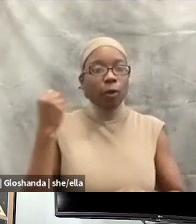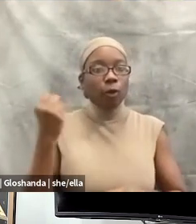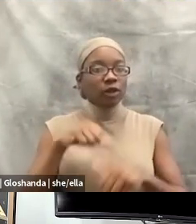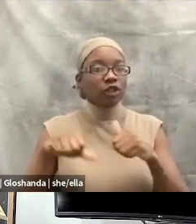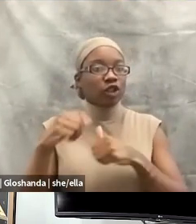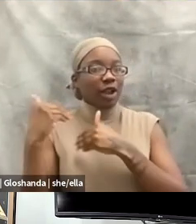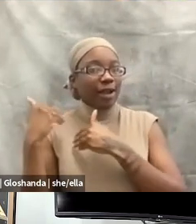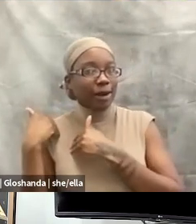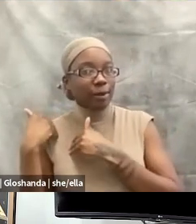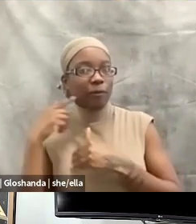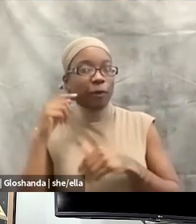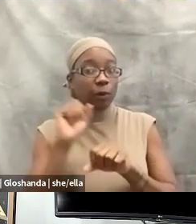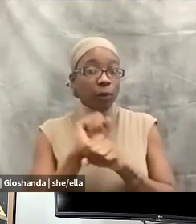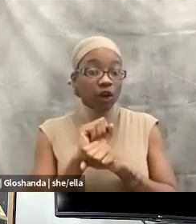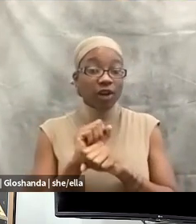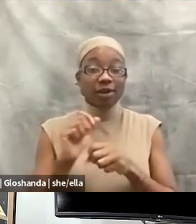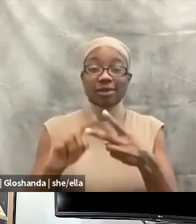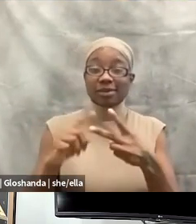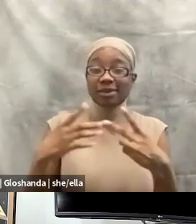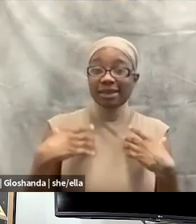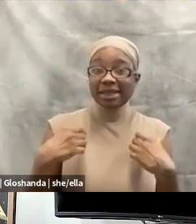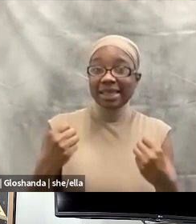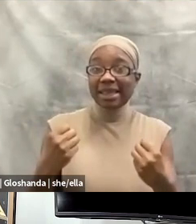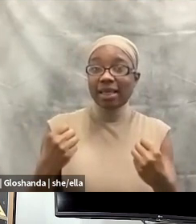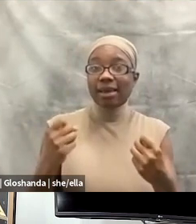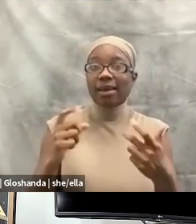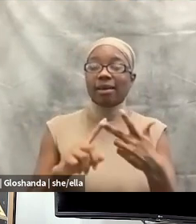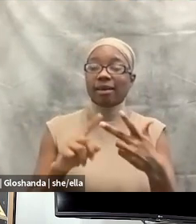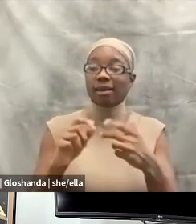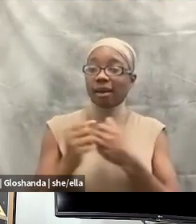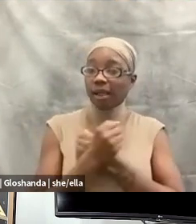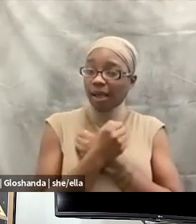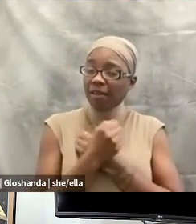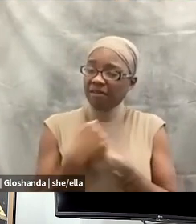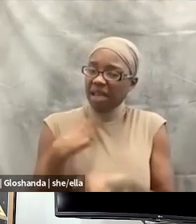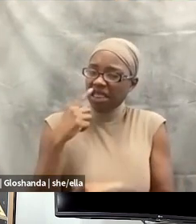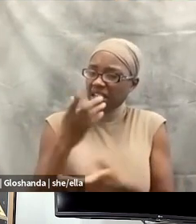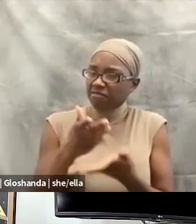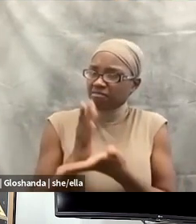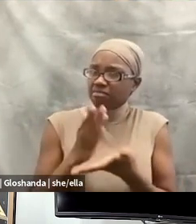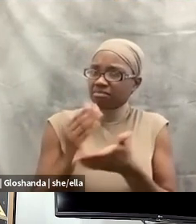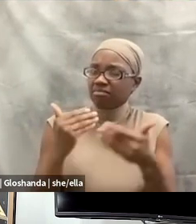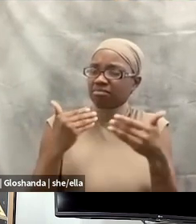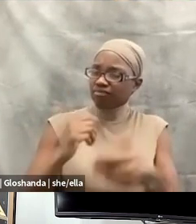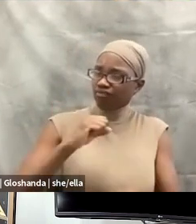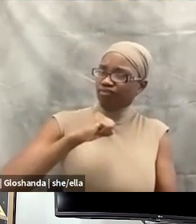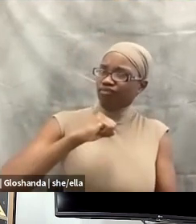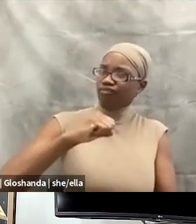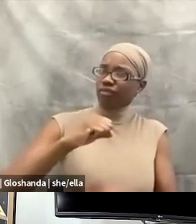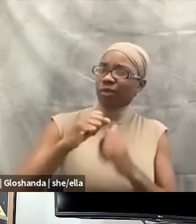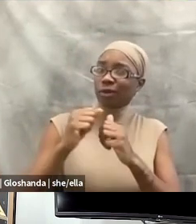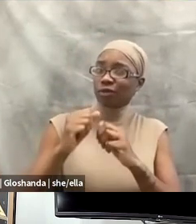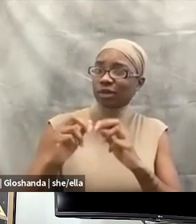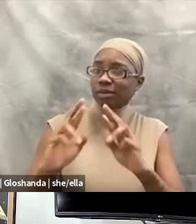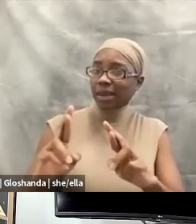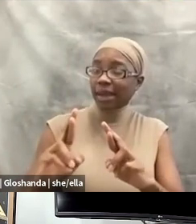I think it's okay to, to push back in a respectful way to show up in a way that say,